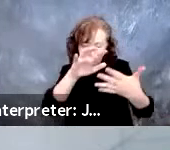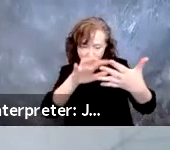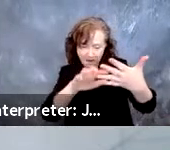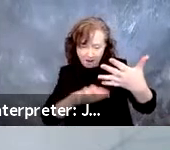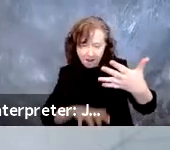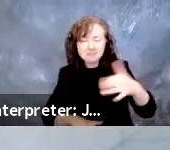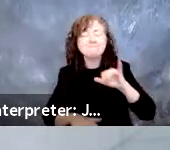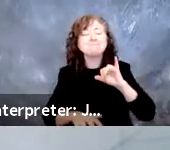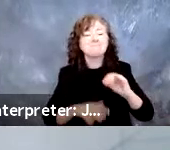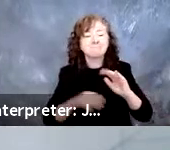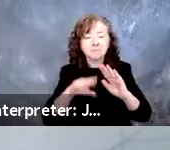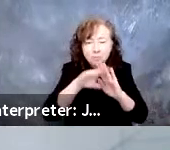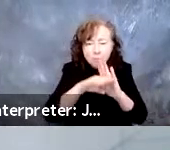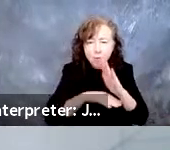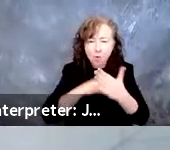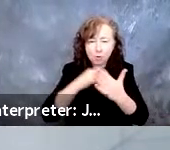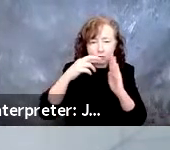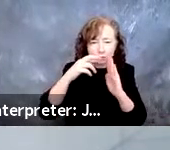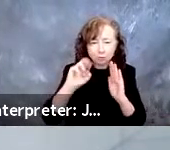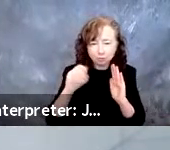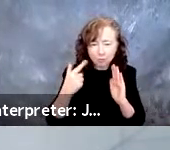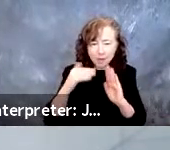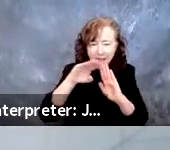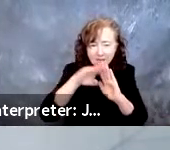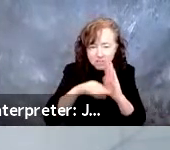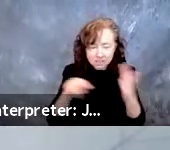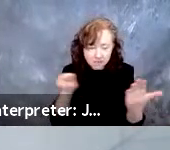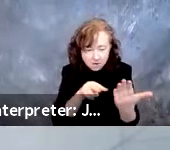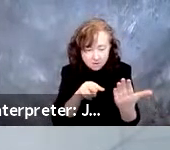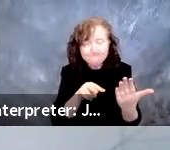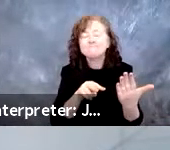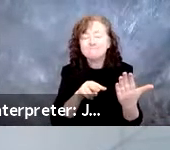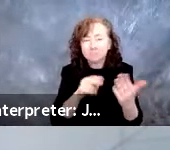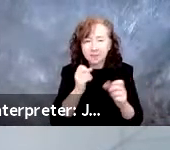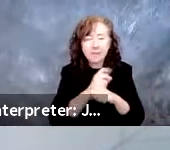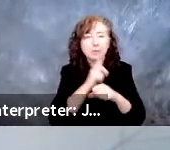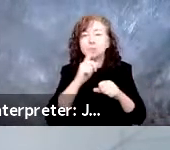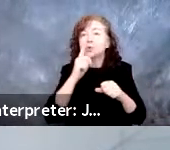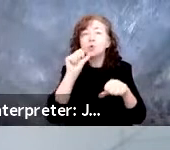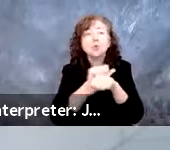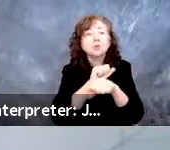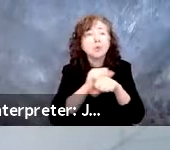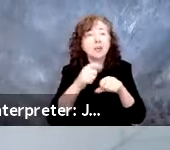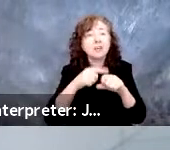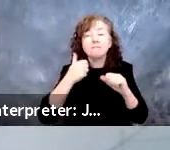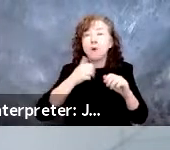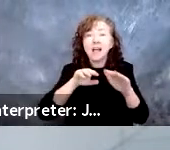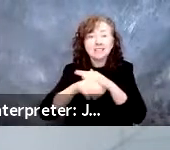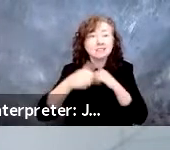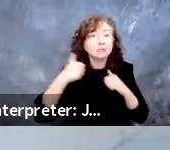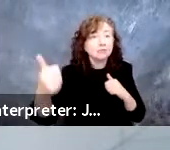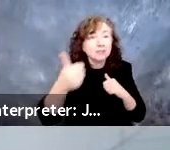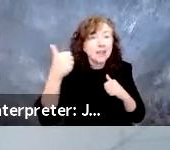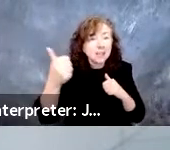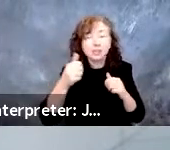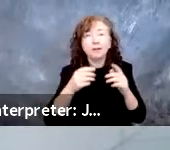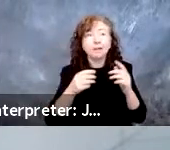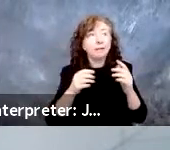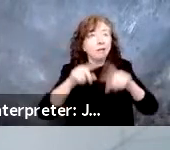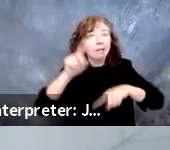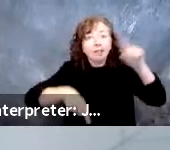set the standards and ensure that everyone who's working to make accessible transportation solutions was all kind of marching and doing